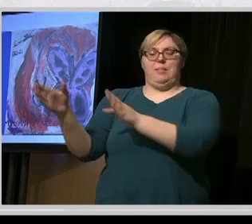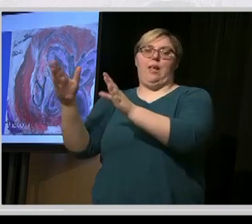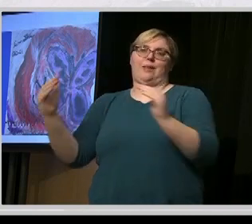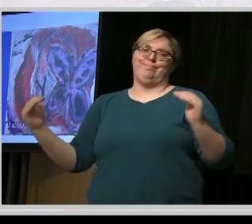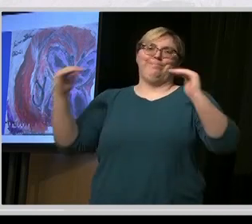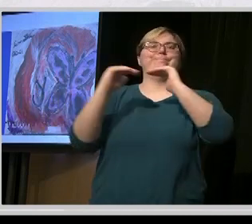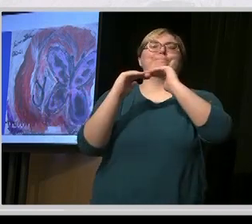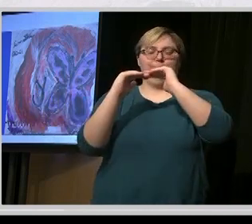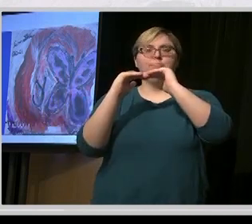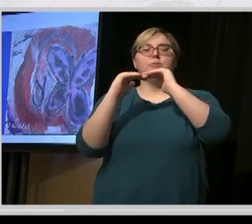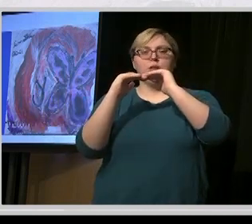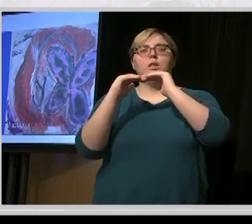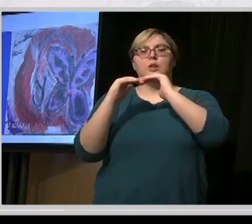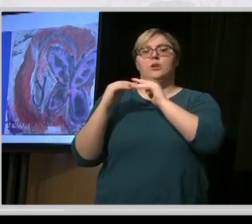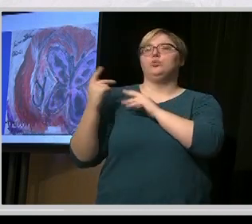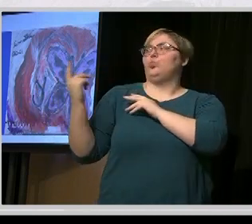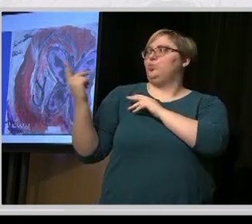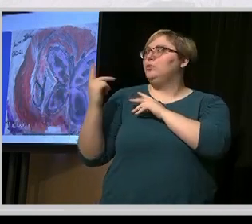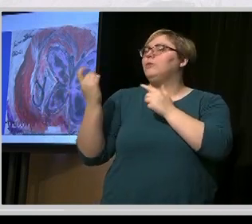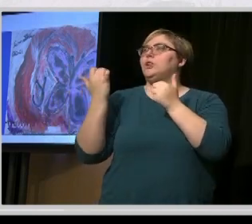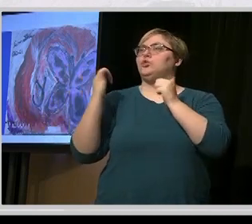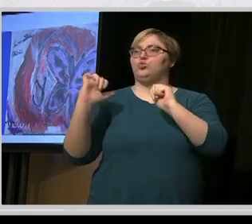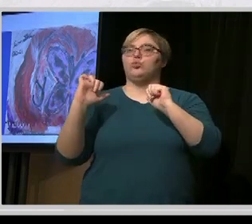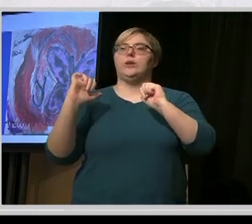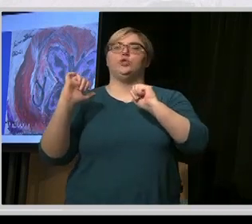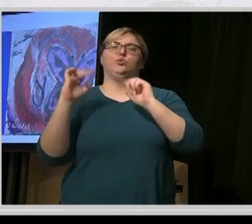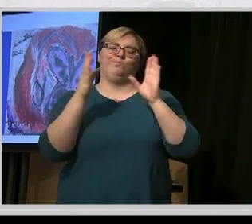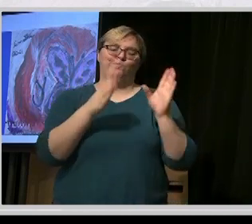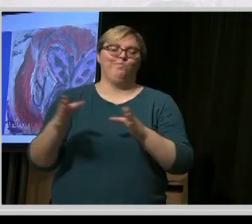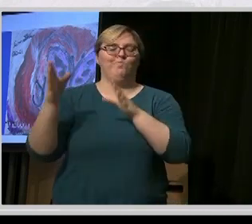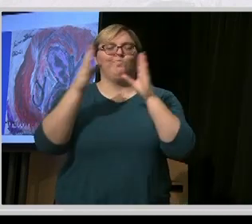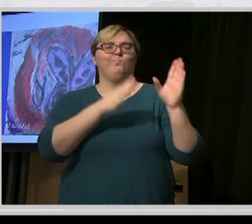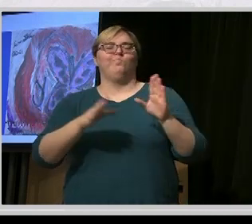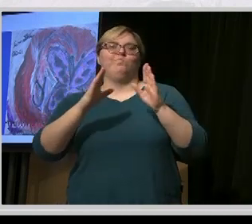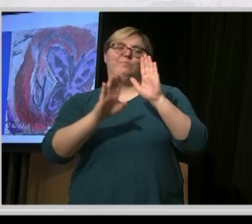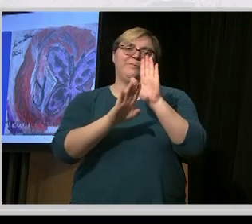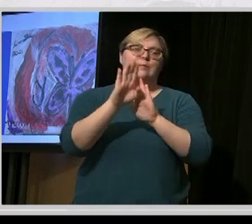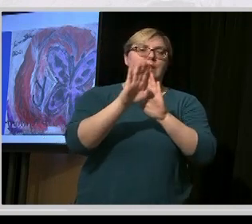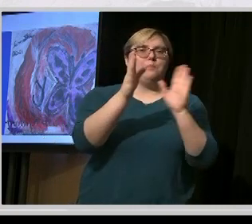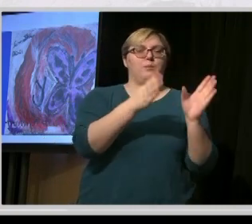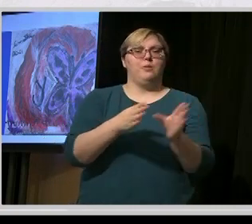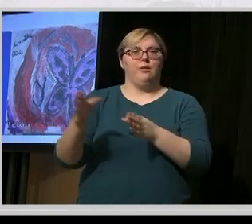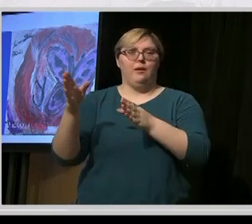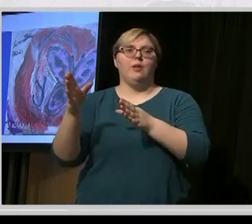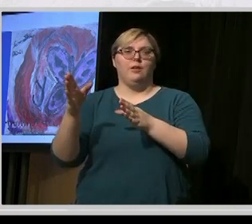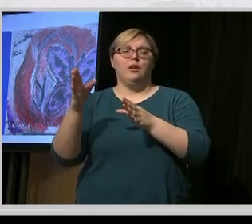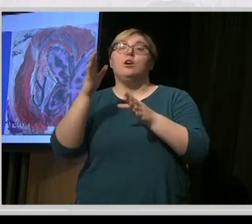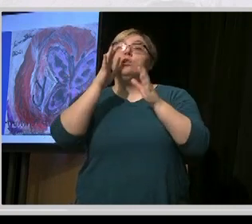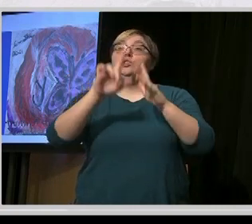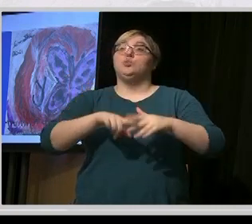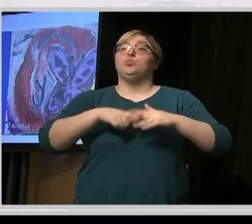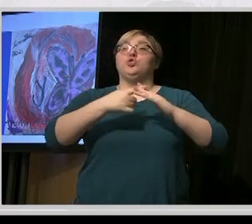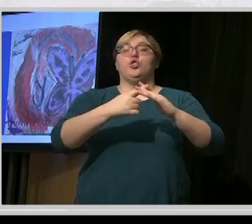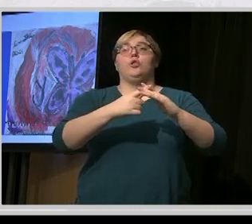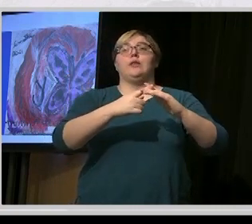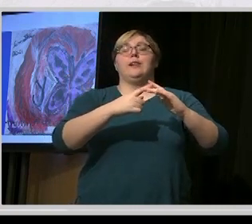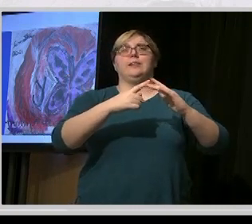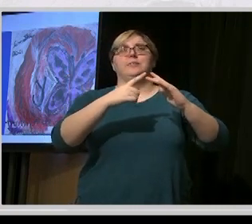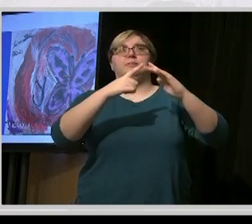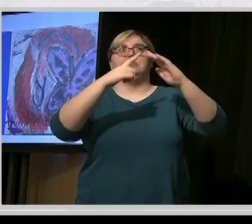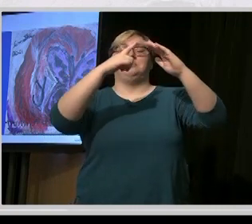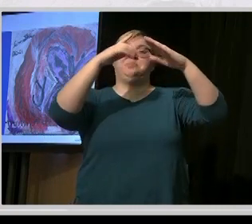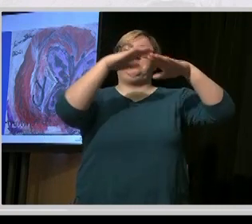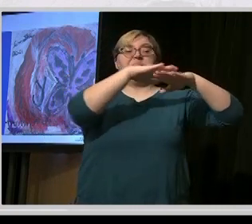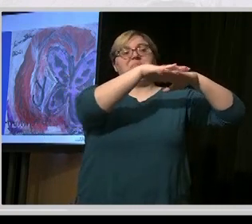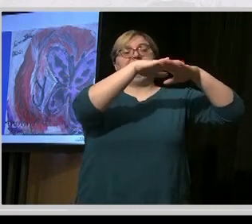to try to put a plan to that hope. So we're going to share with you, very high level at first, what that looks like. And